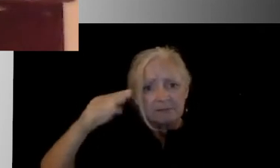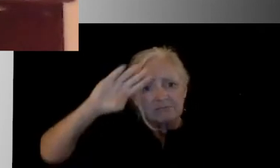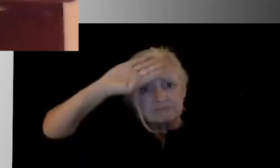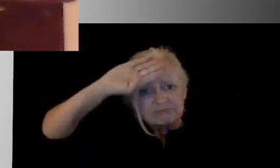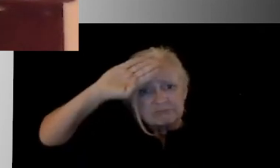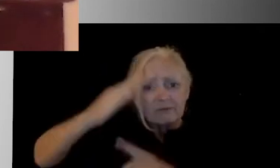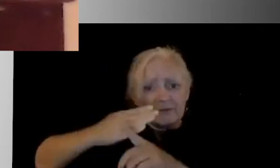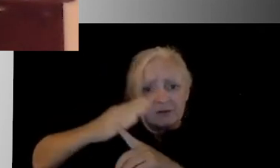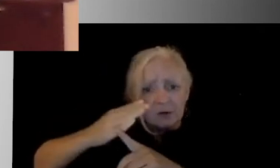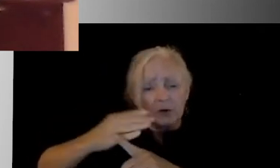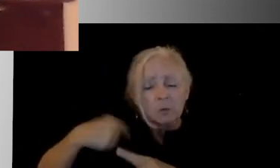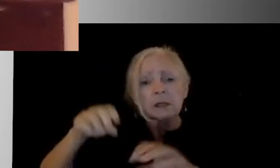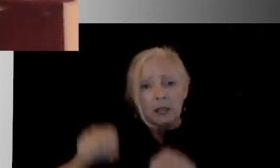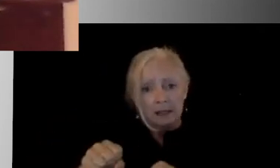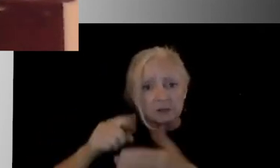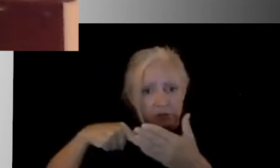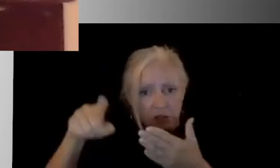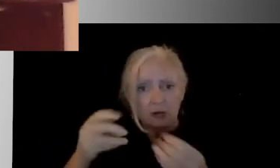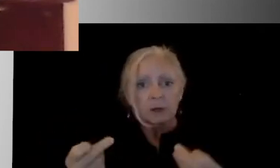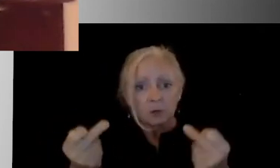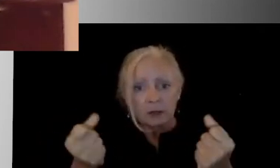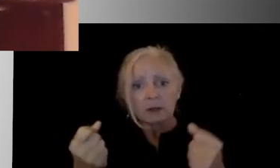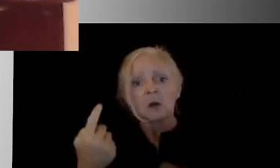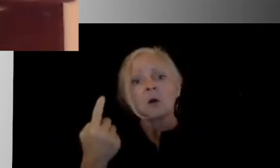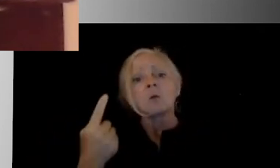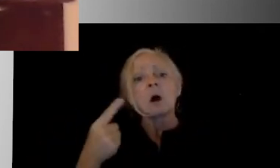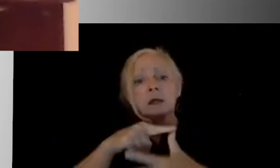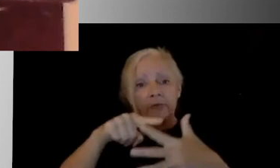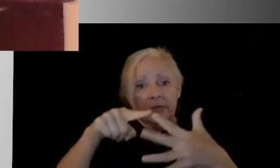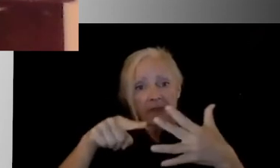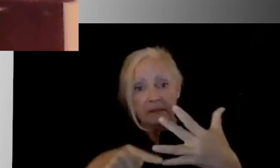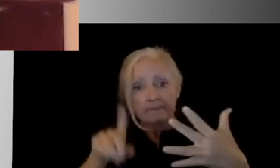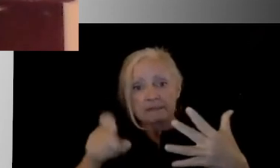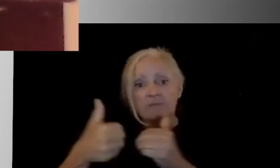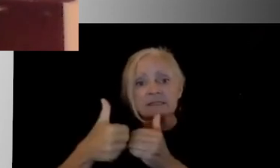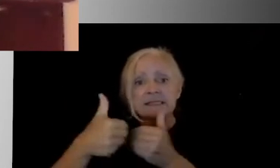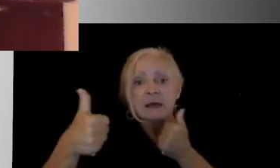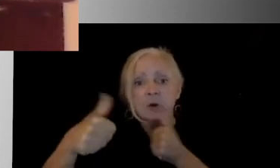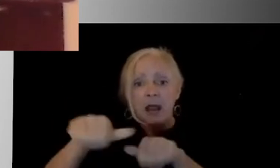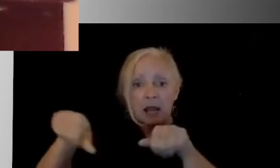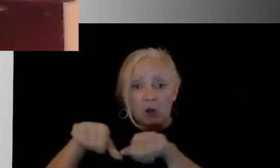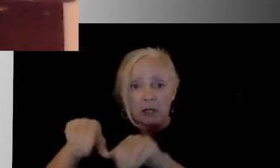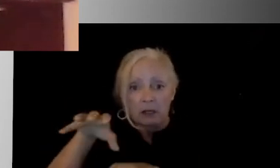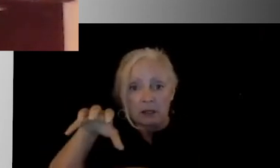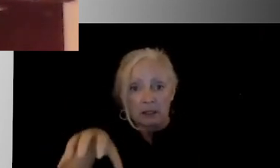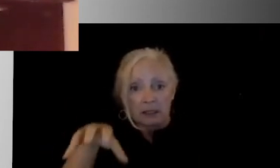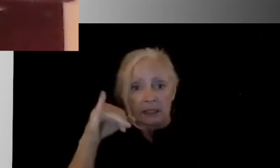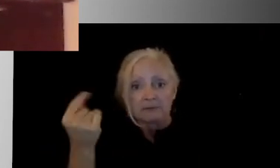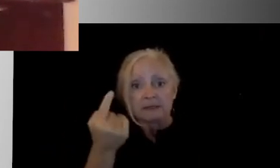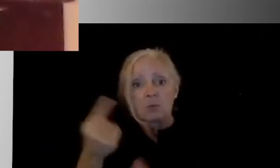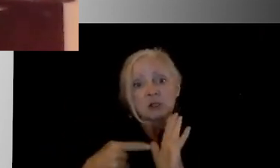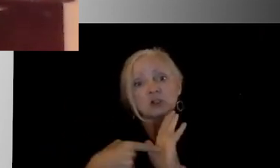quickly. And one of the guidances or one of the the guidelines that we've been given is to have a separate area for those students who are symptomatic. And so